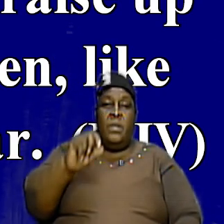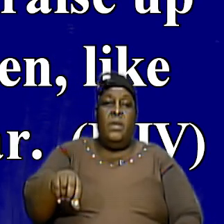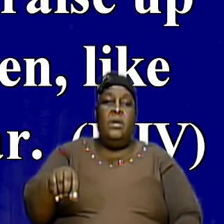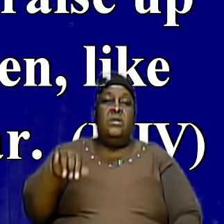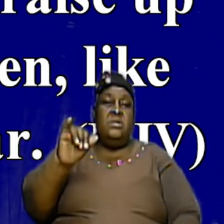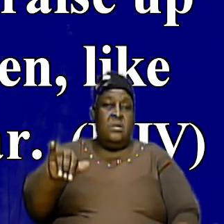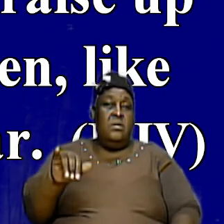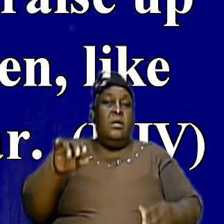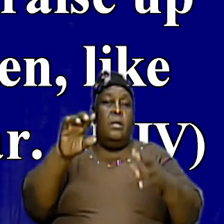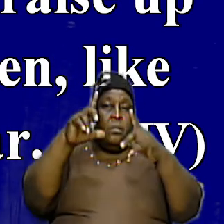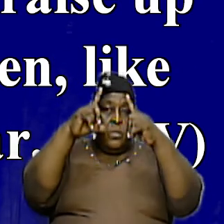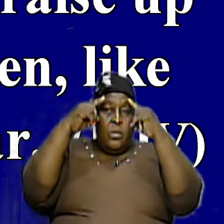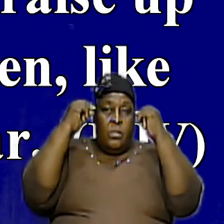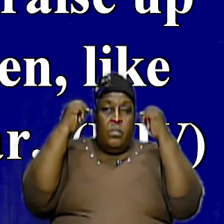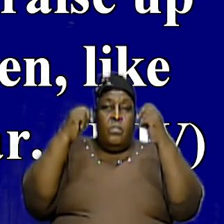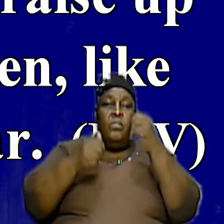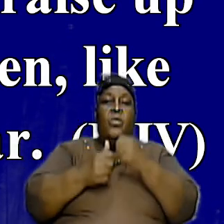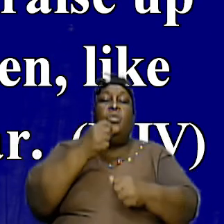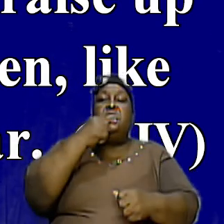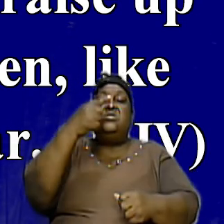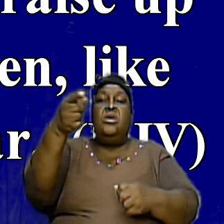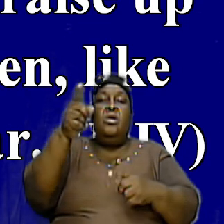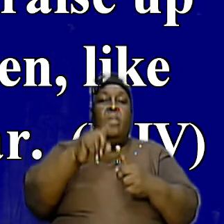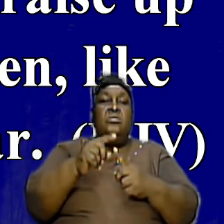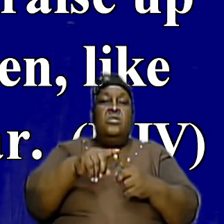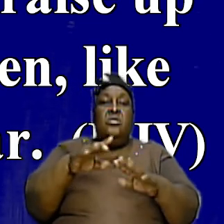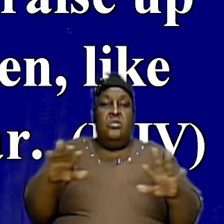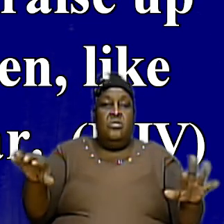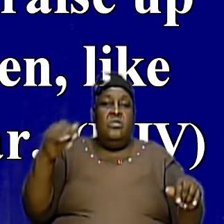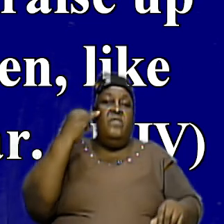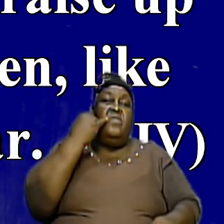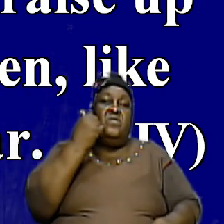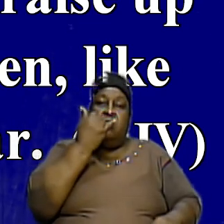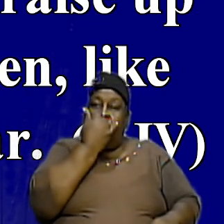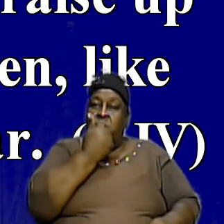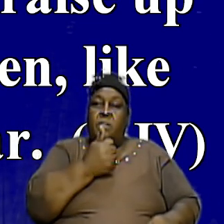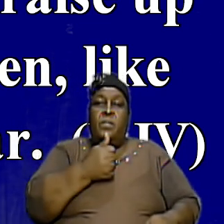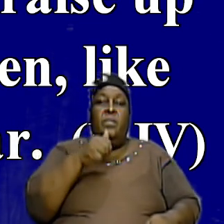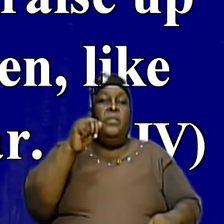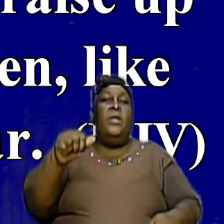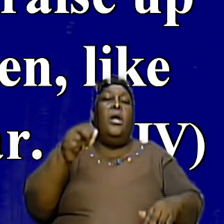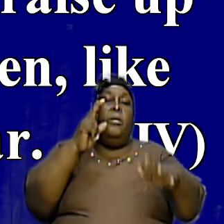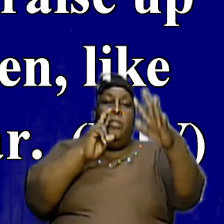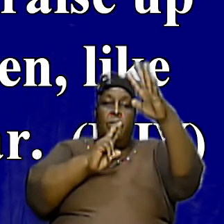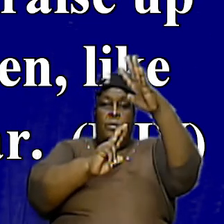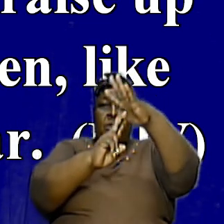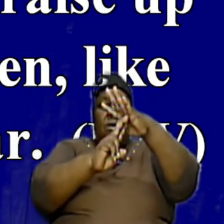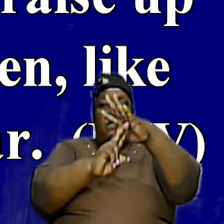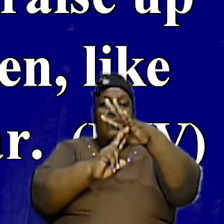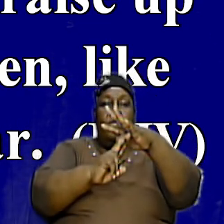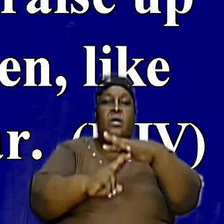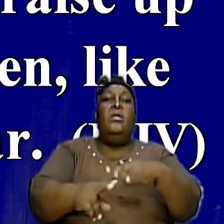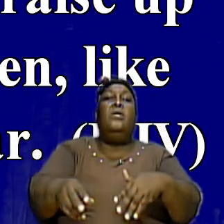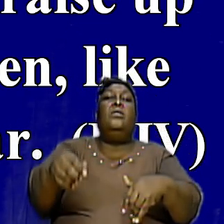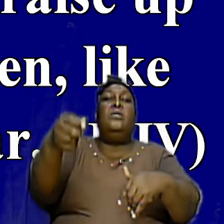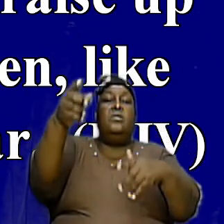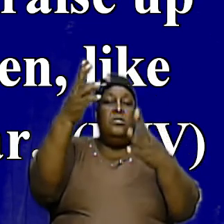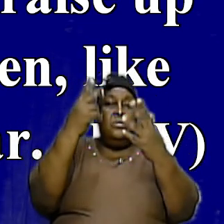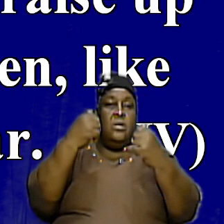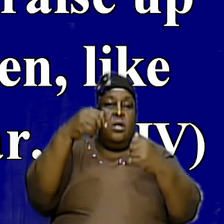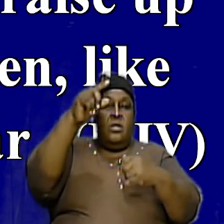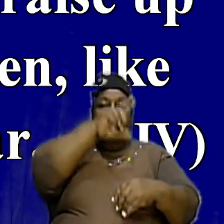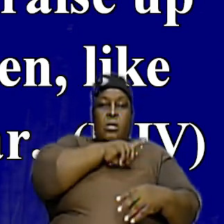Moses which said unto the children of Israel a prophet